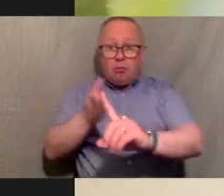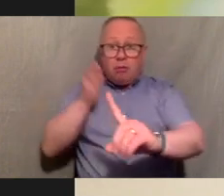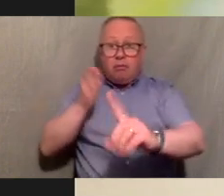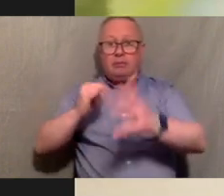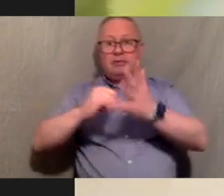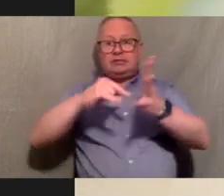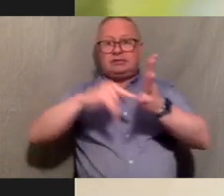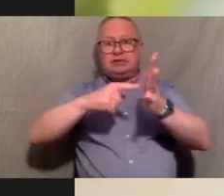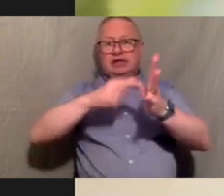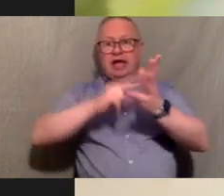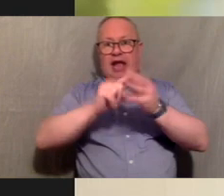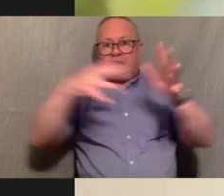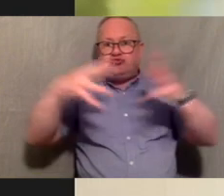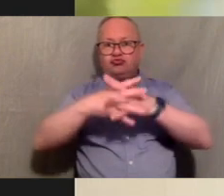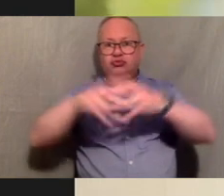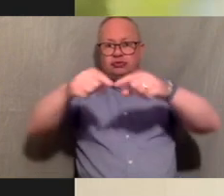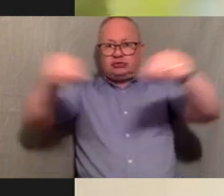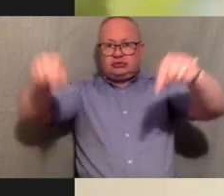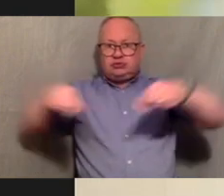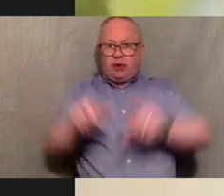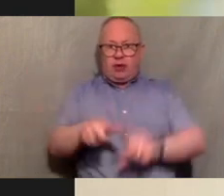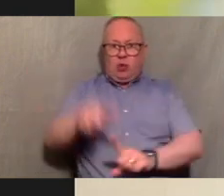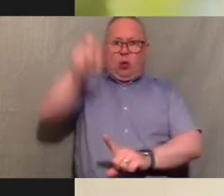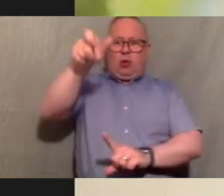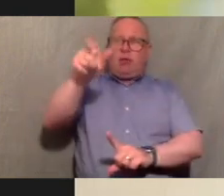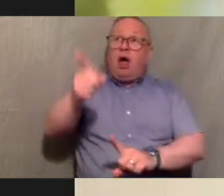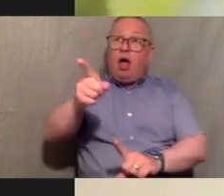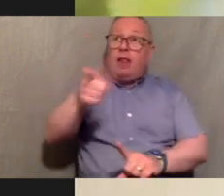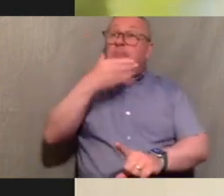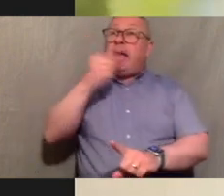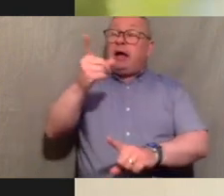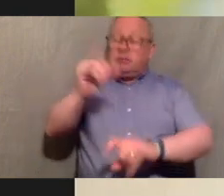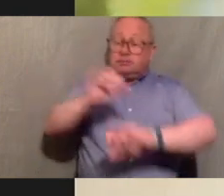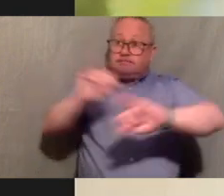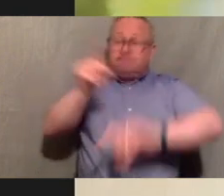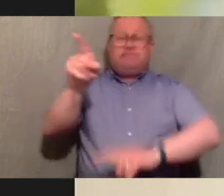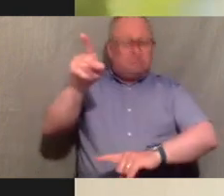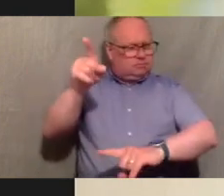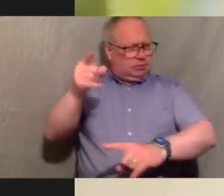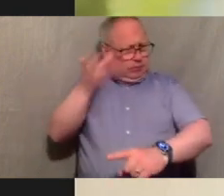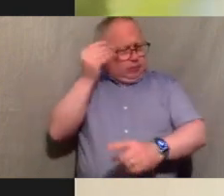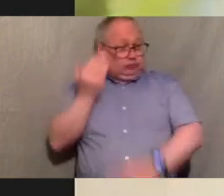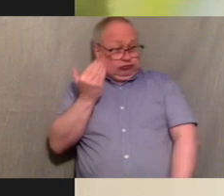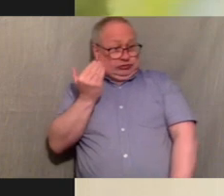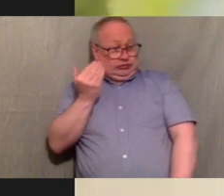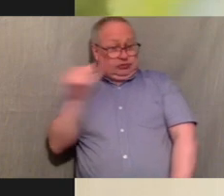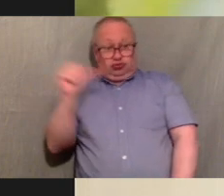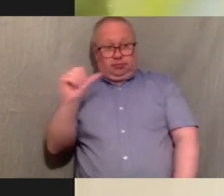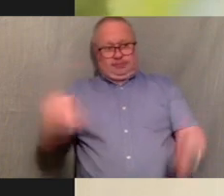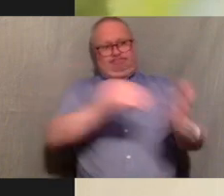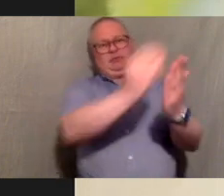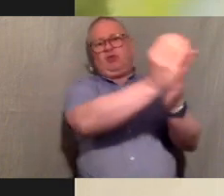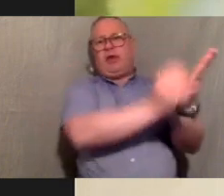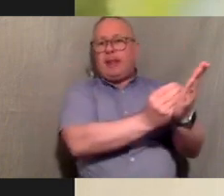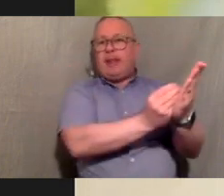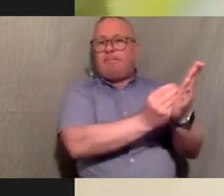than what i actually learned in college and things like that so we feel like it's important for that to be added to the curriculum but also the history of african